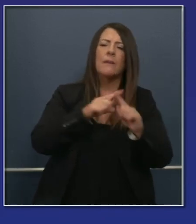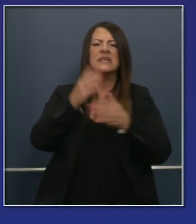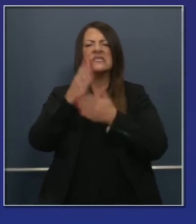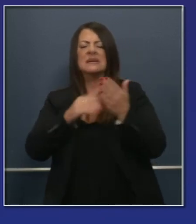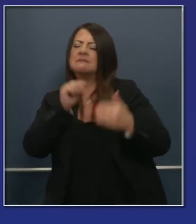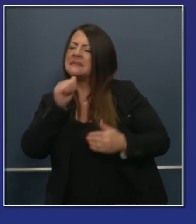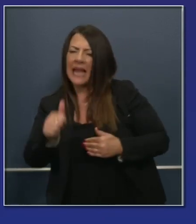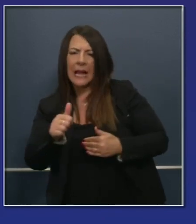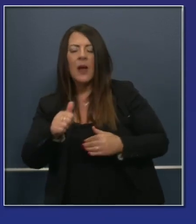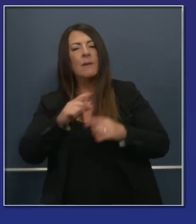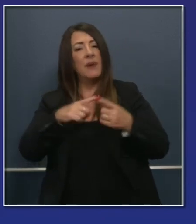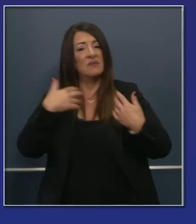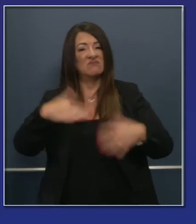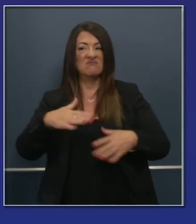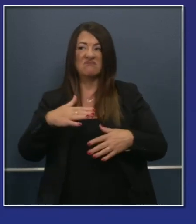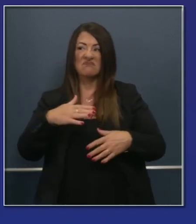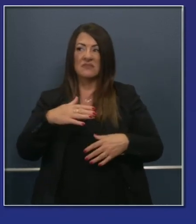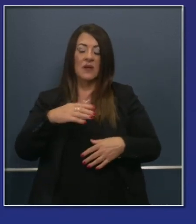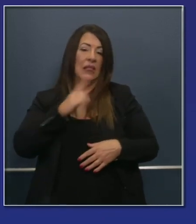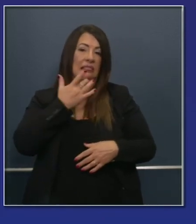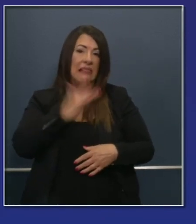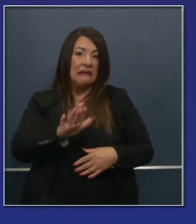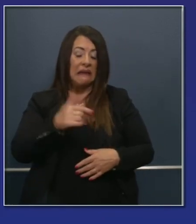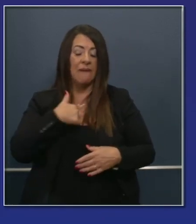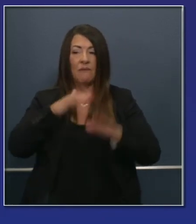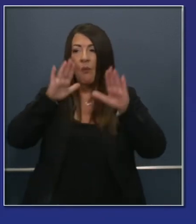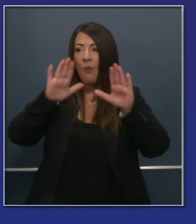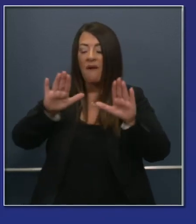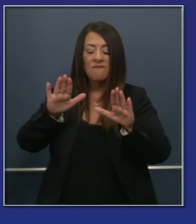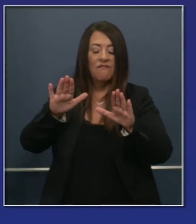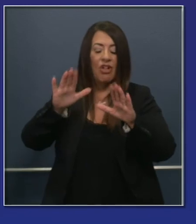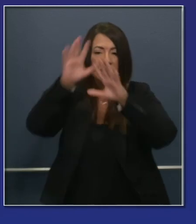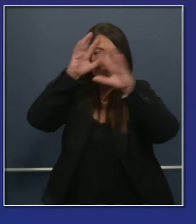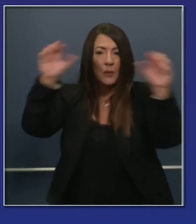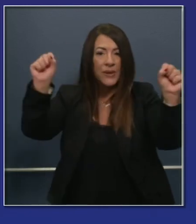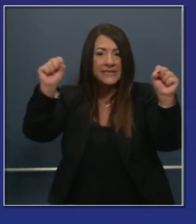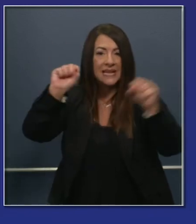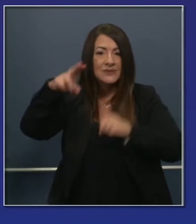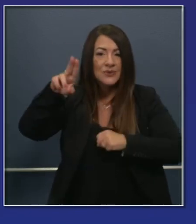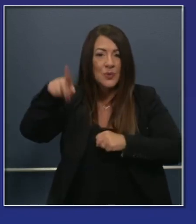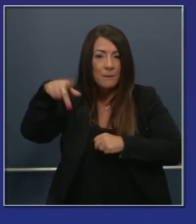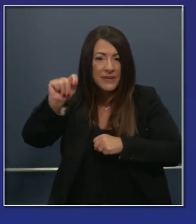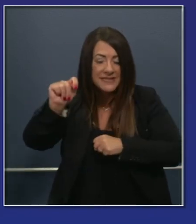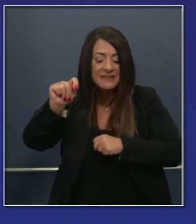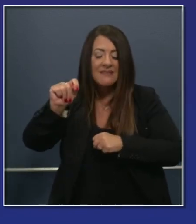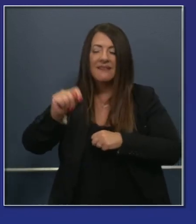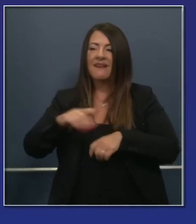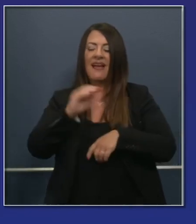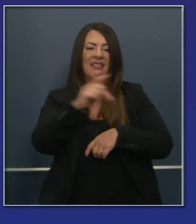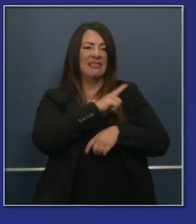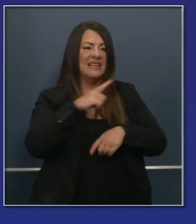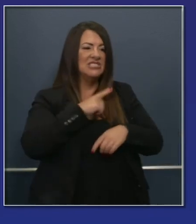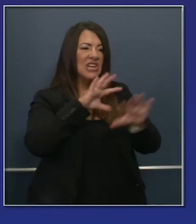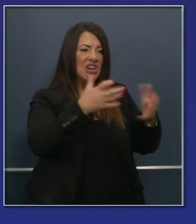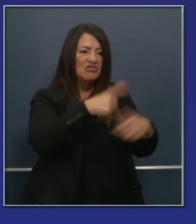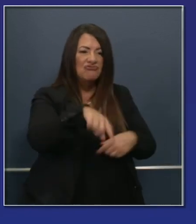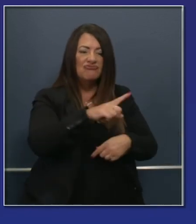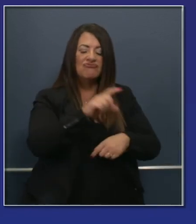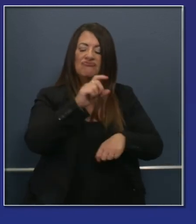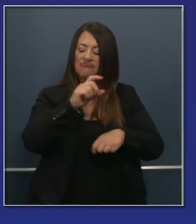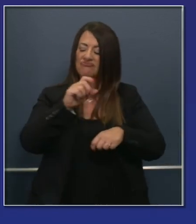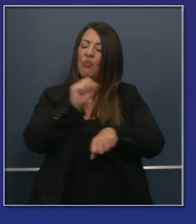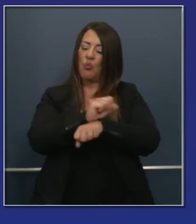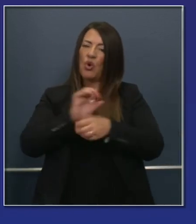thing when you have a superintendent and governor and legislative leaders, advocacy of all stripes, working